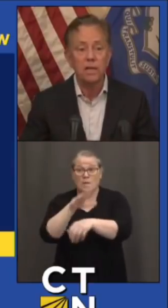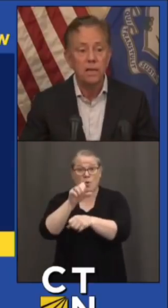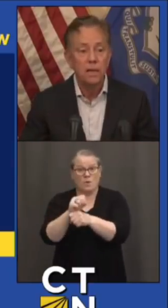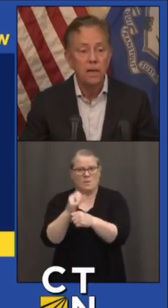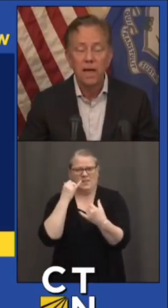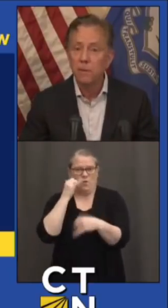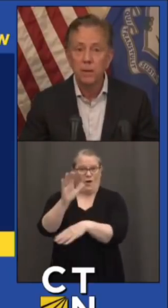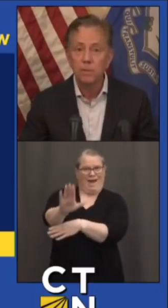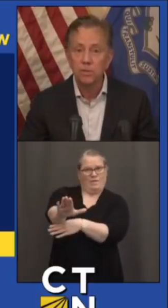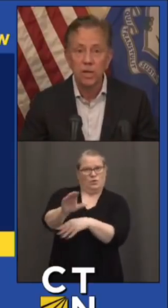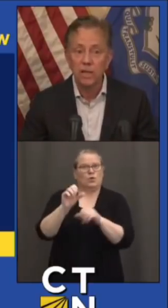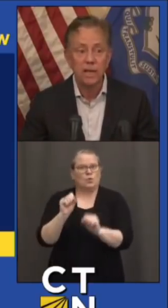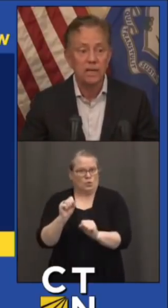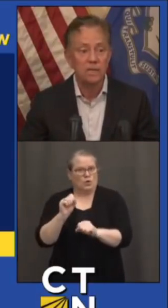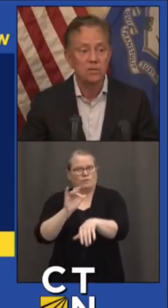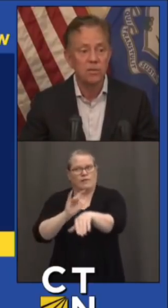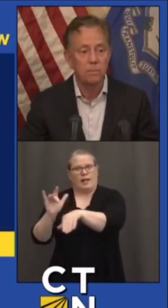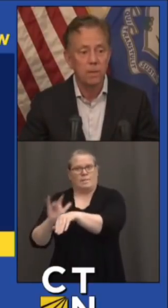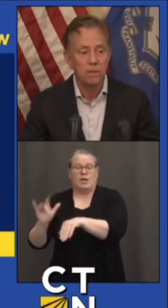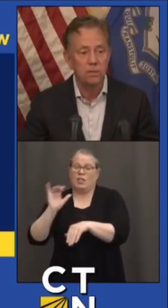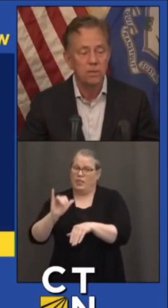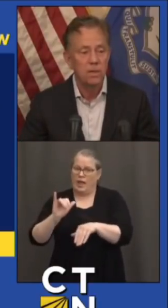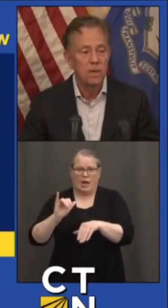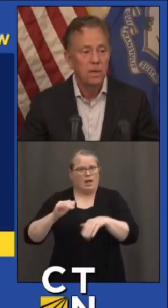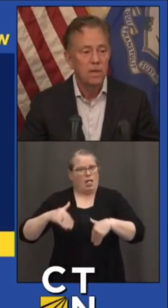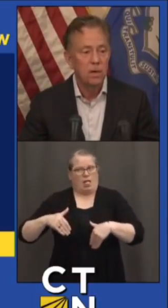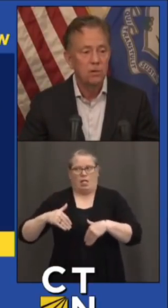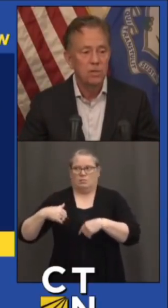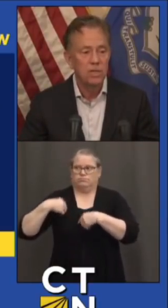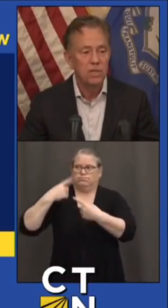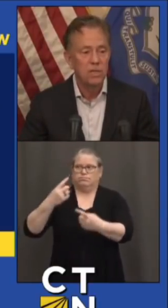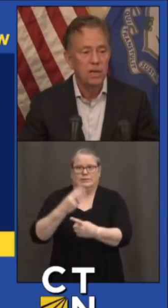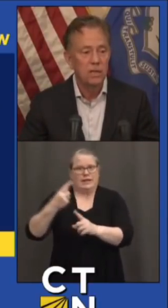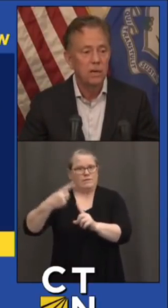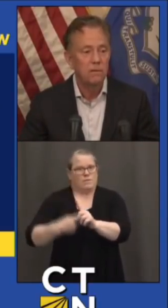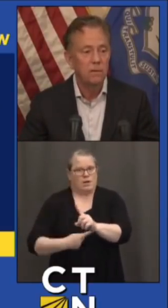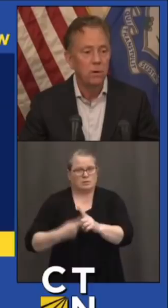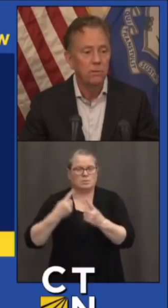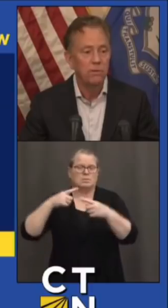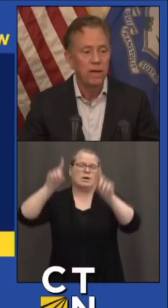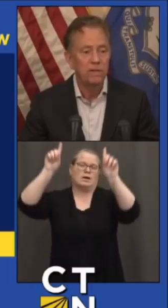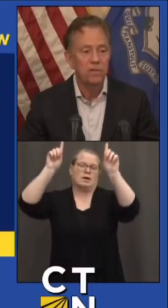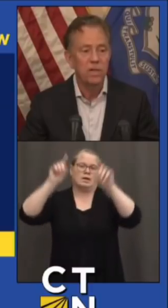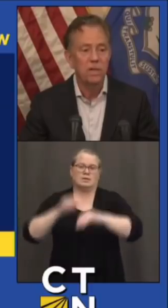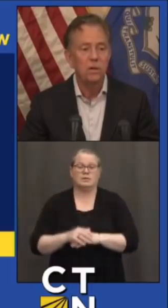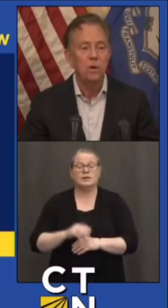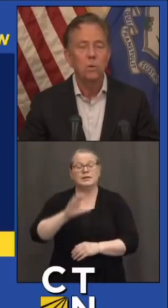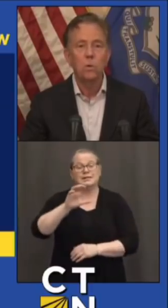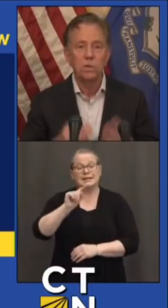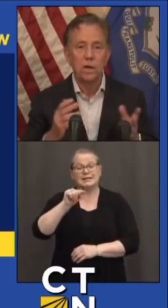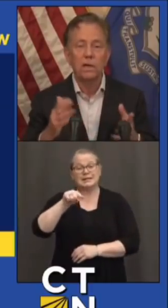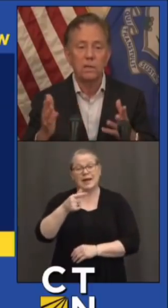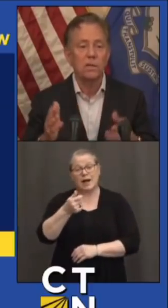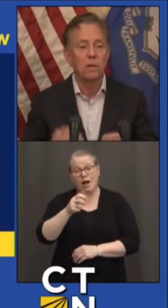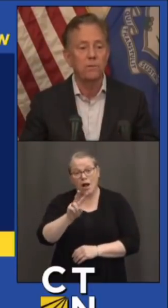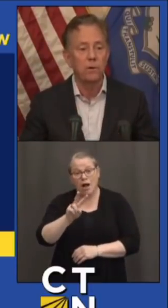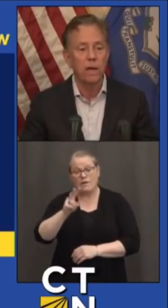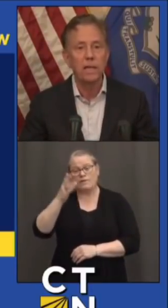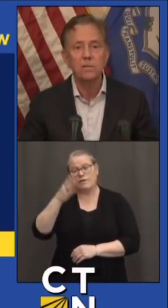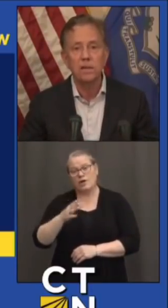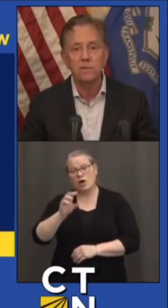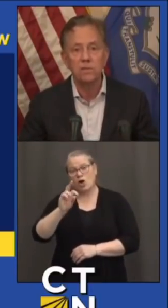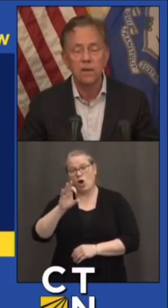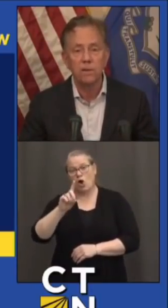today. Haven't been able to say that in some months. You go to ct.gov, COVID vaccine, or dial the